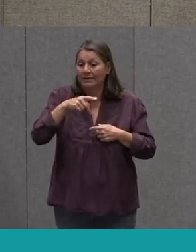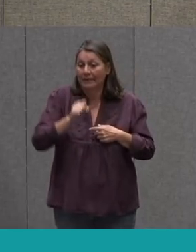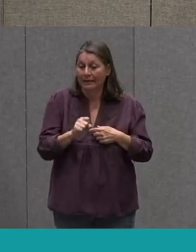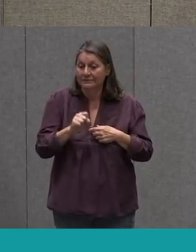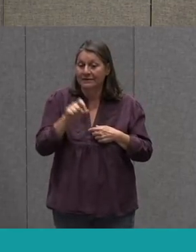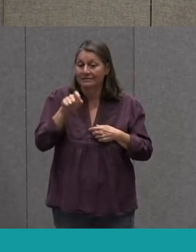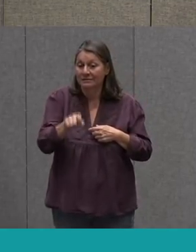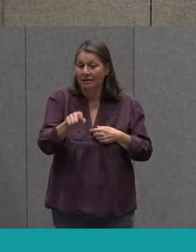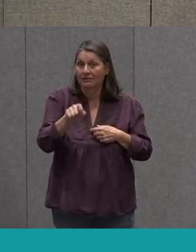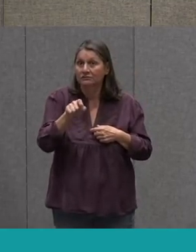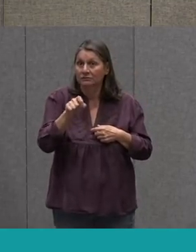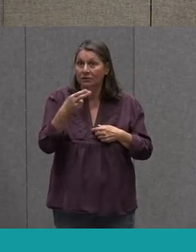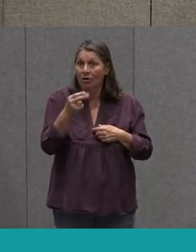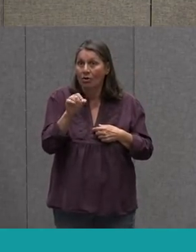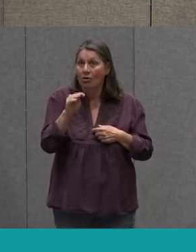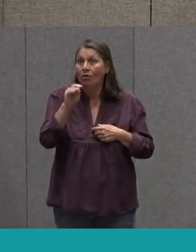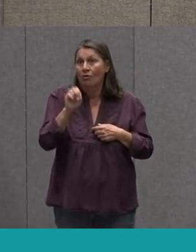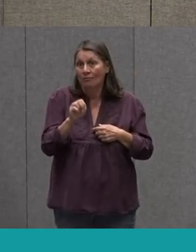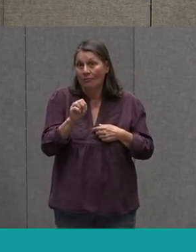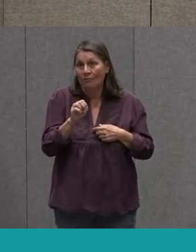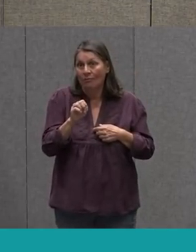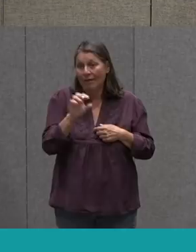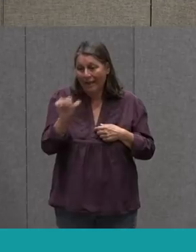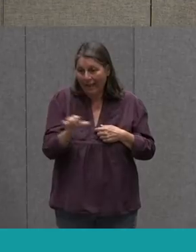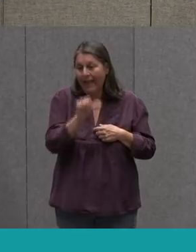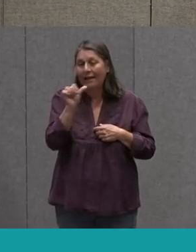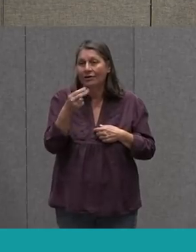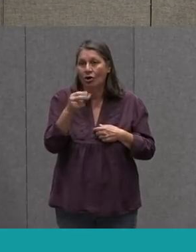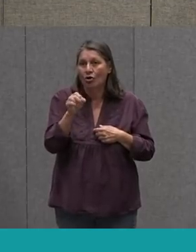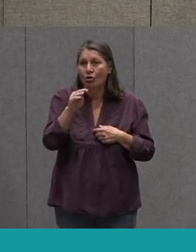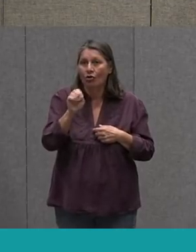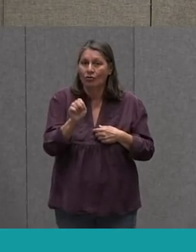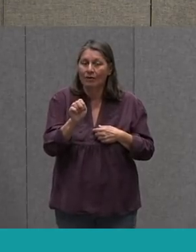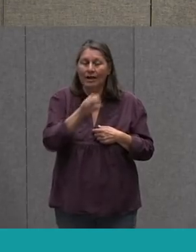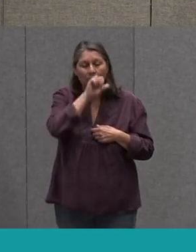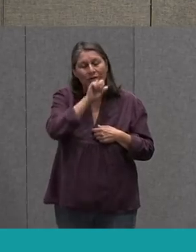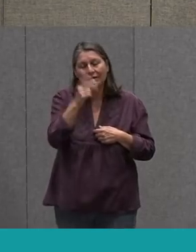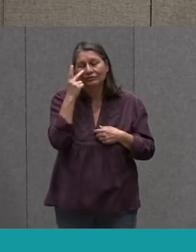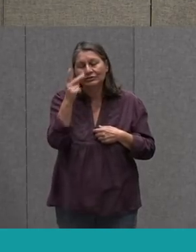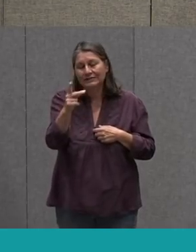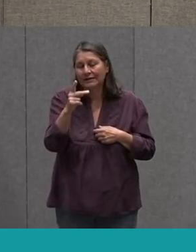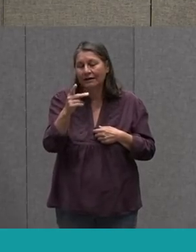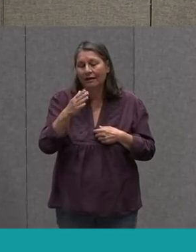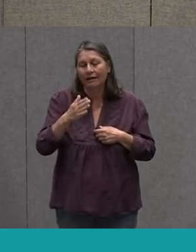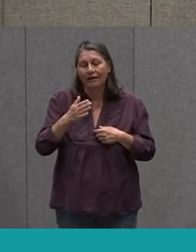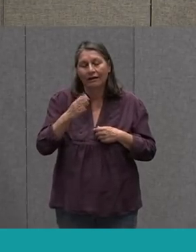Would Be Great I Would Love To See It I Hope You Have A Great Rest Of